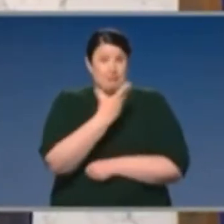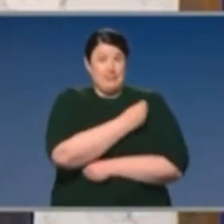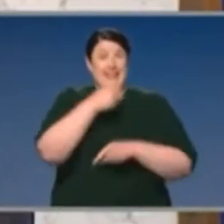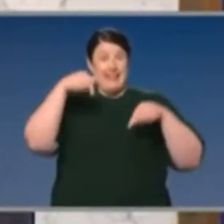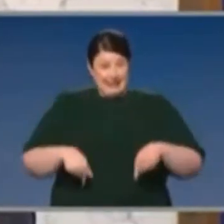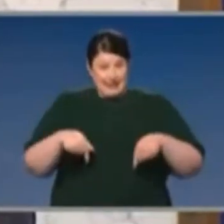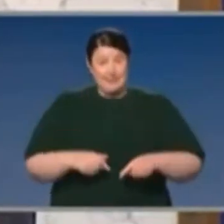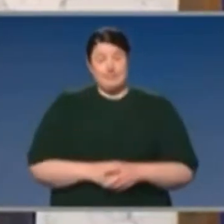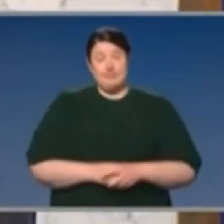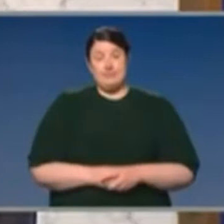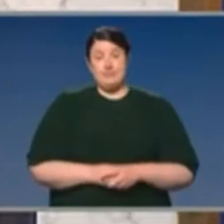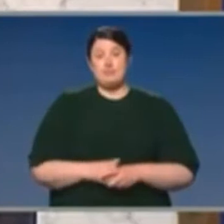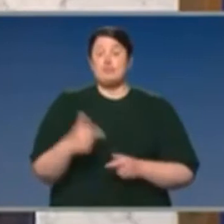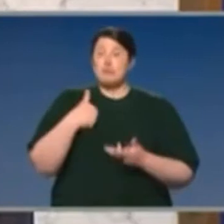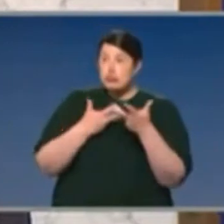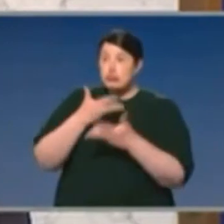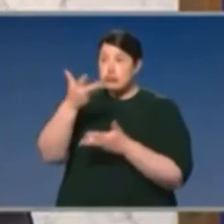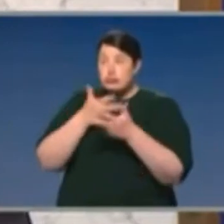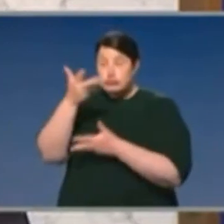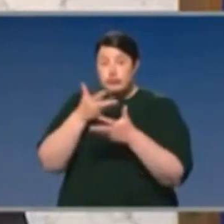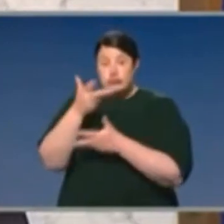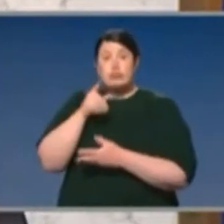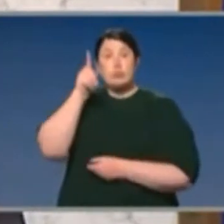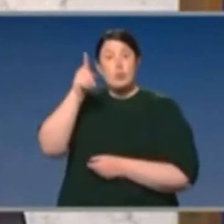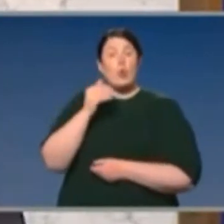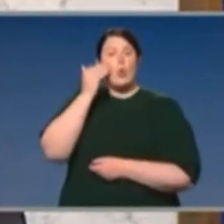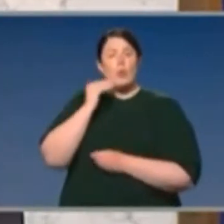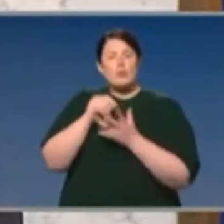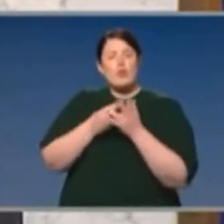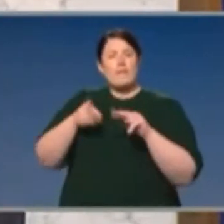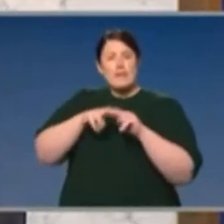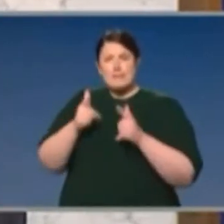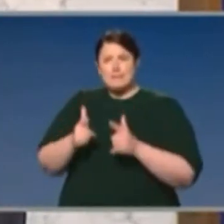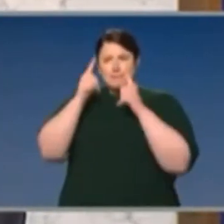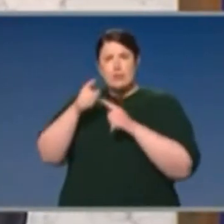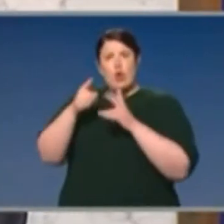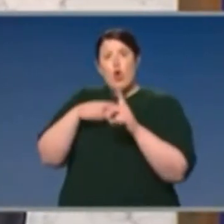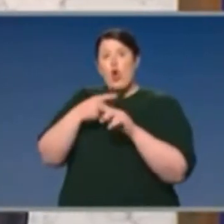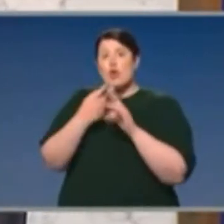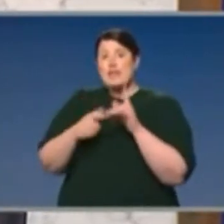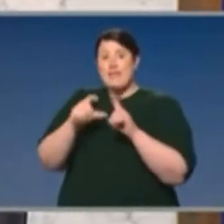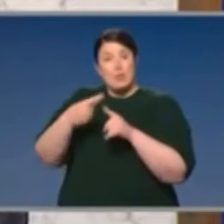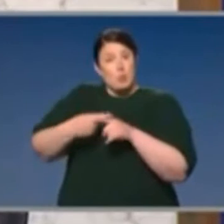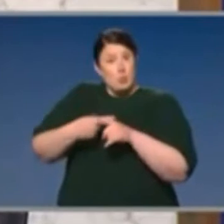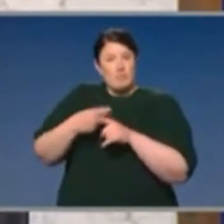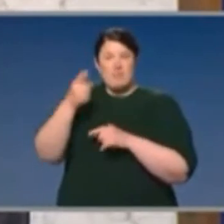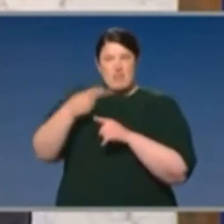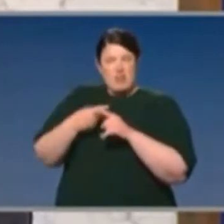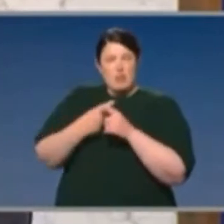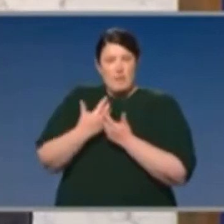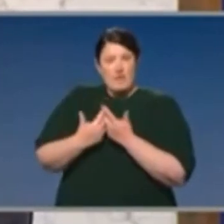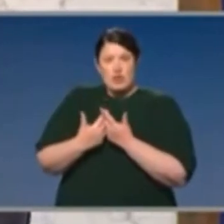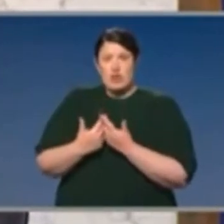phase results from my discussions with Professor Sarah Gilbert, who heads the Oxford program, show strong